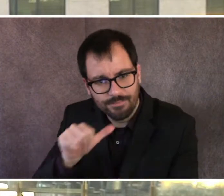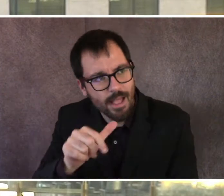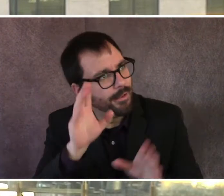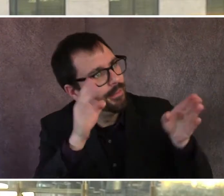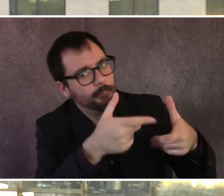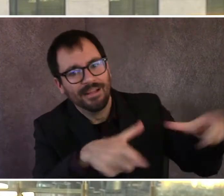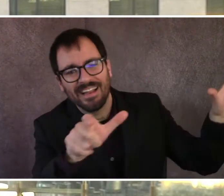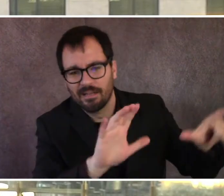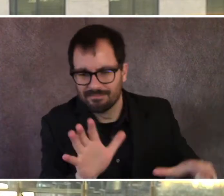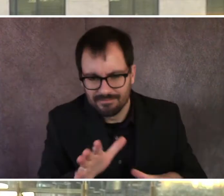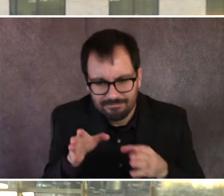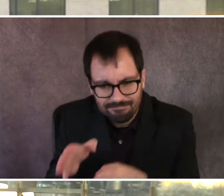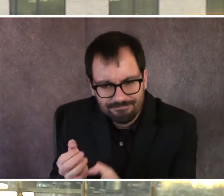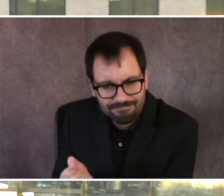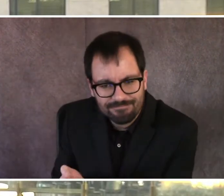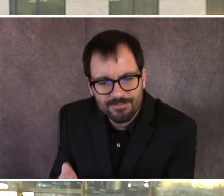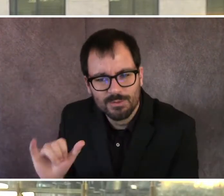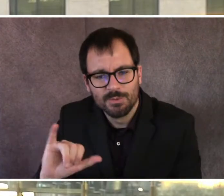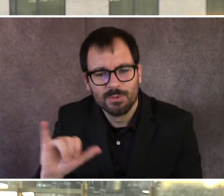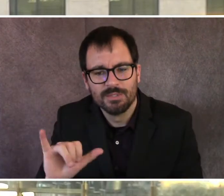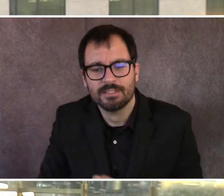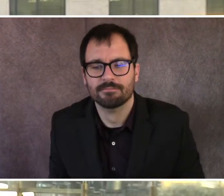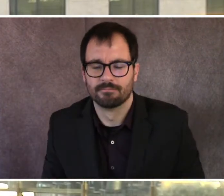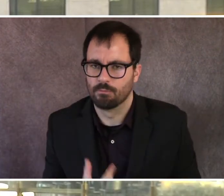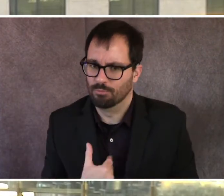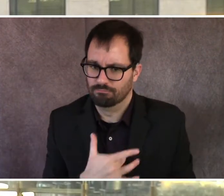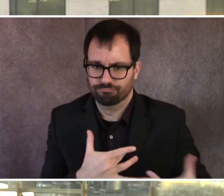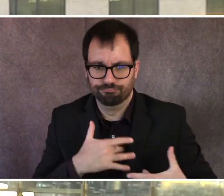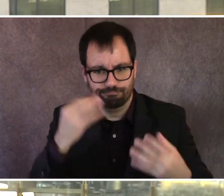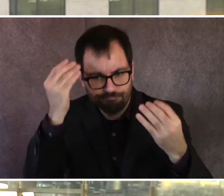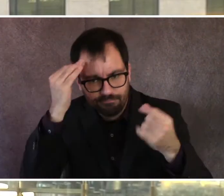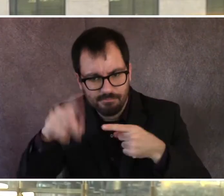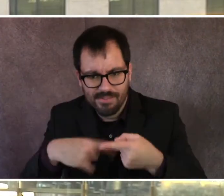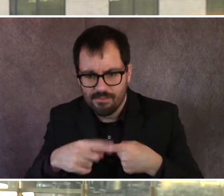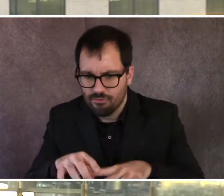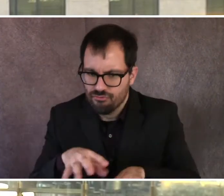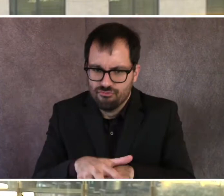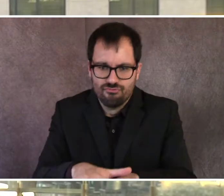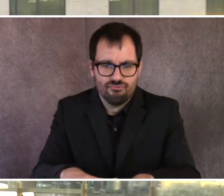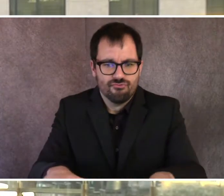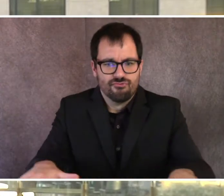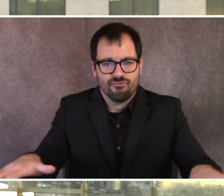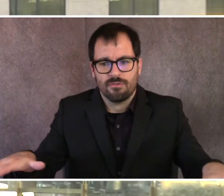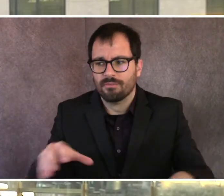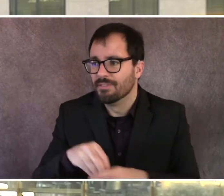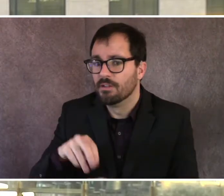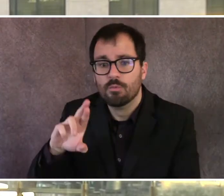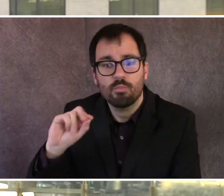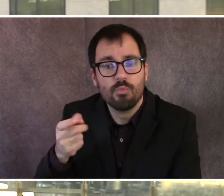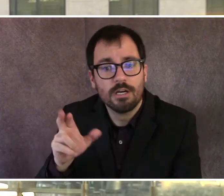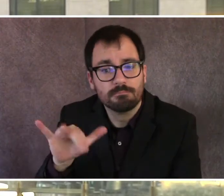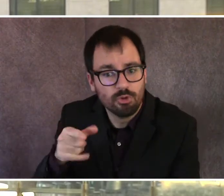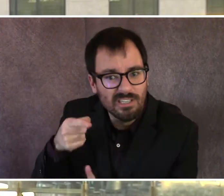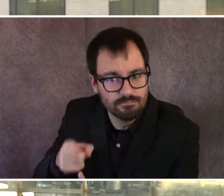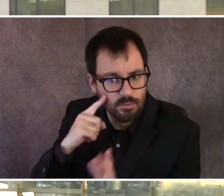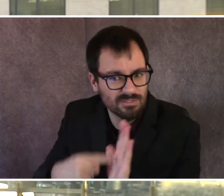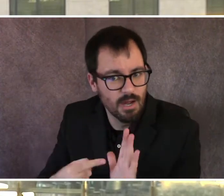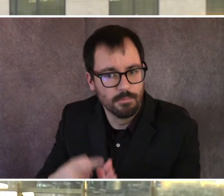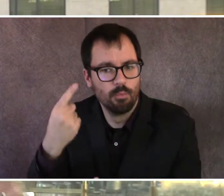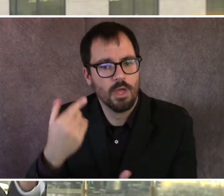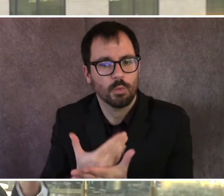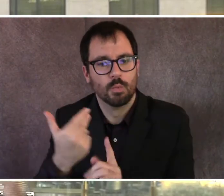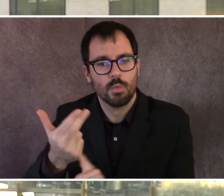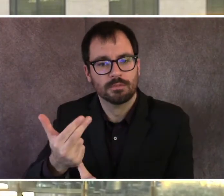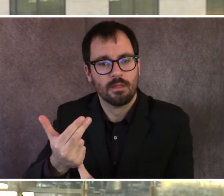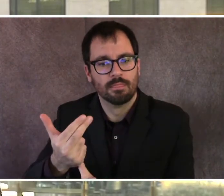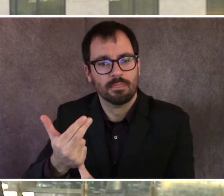hotels being built like around the, in the border of Southie. In Roxbury, we have a new hotel. We have hotels in the South End. We have hotels in other places. So it's not